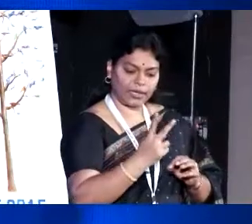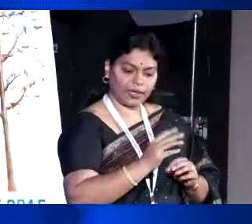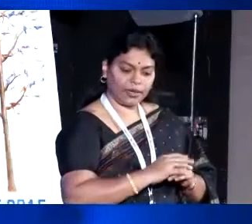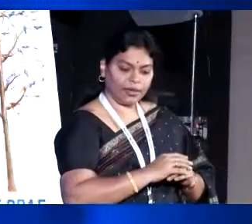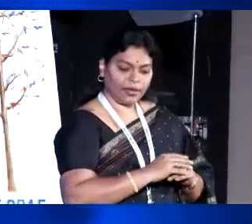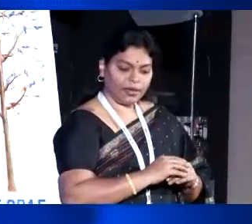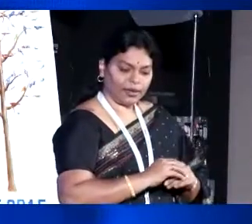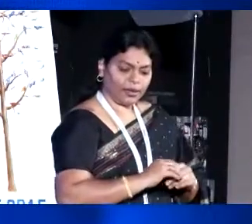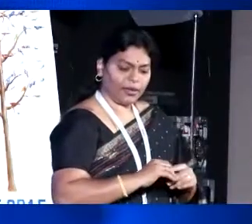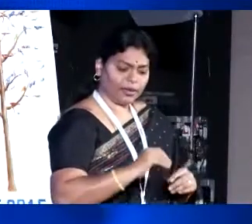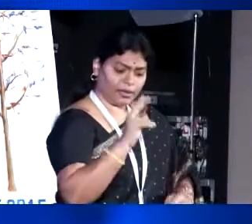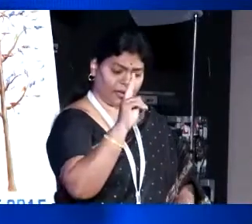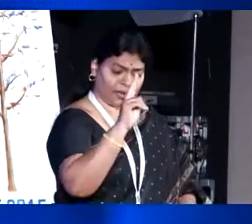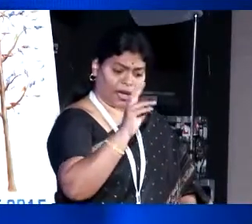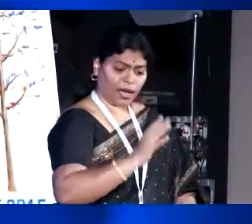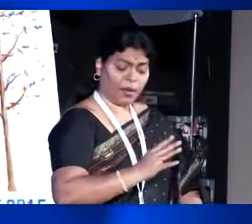between two new currencies.